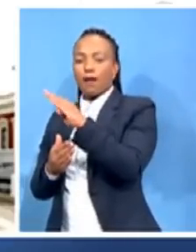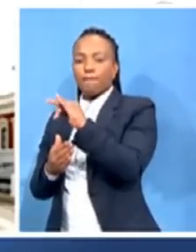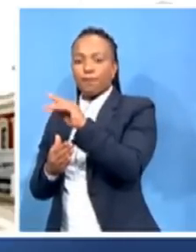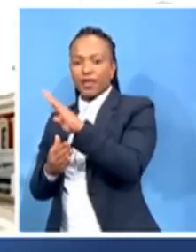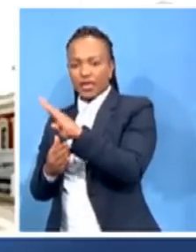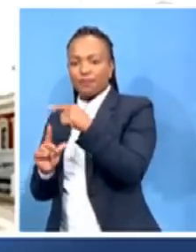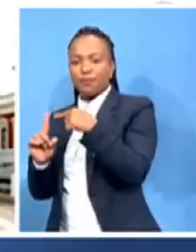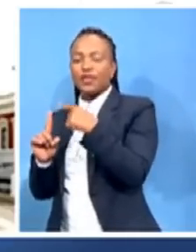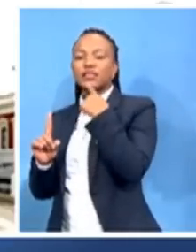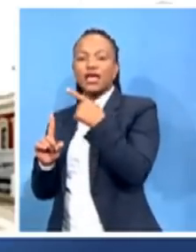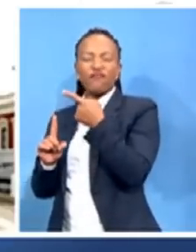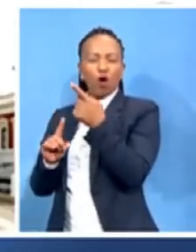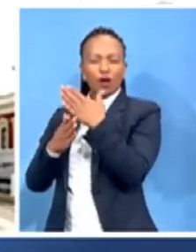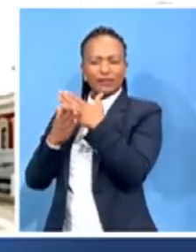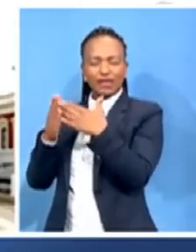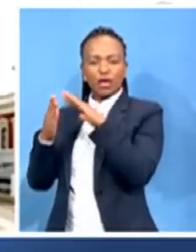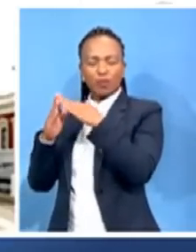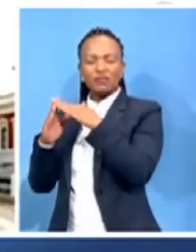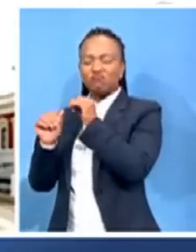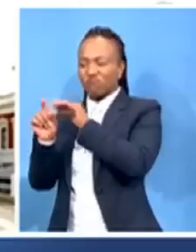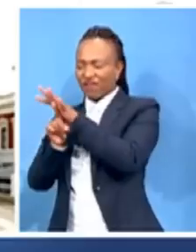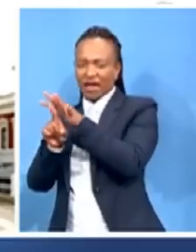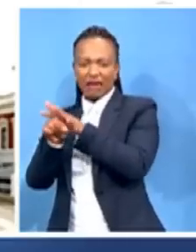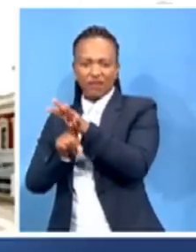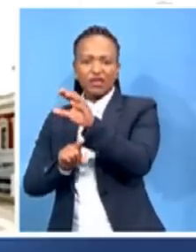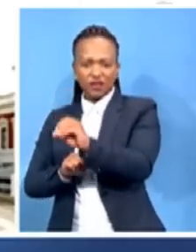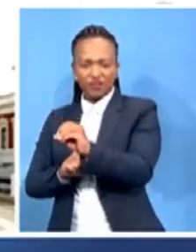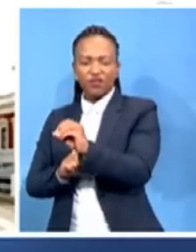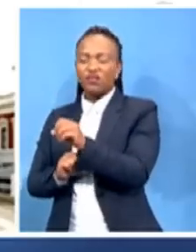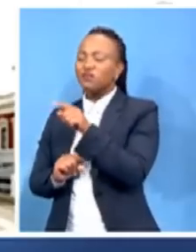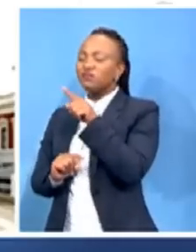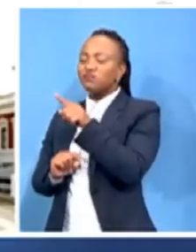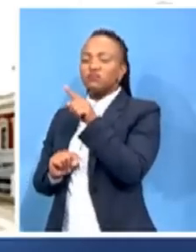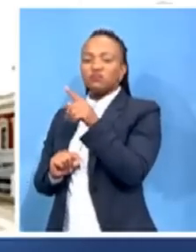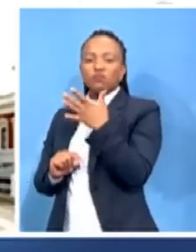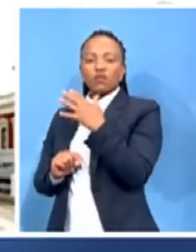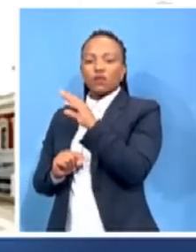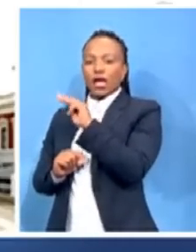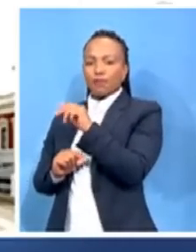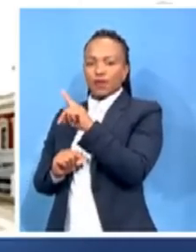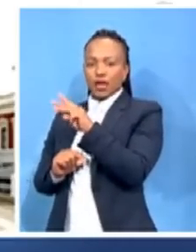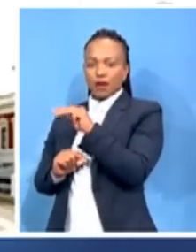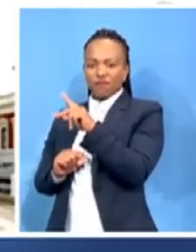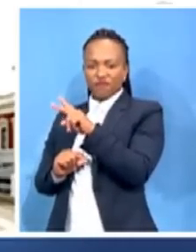affected. How is MKMVA dealing with the issue of corruption and are